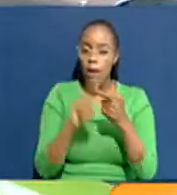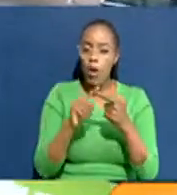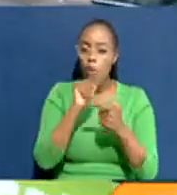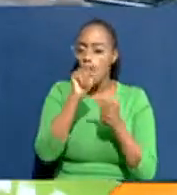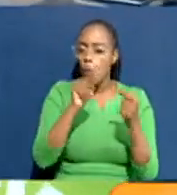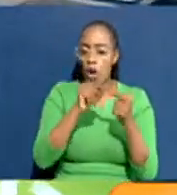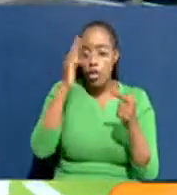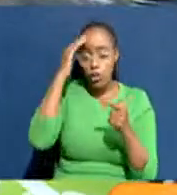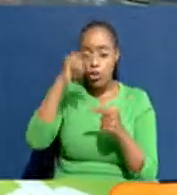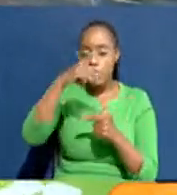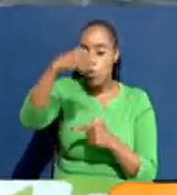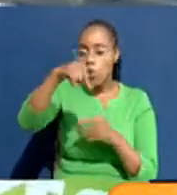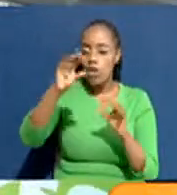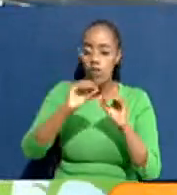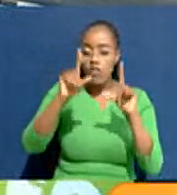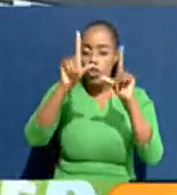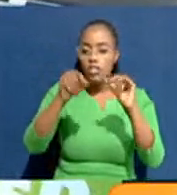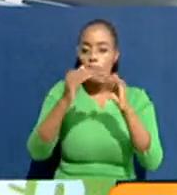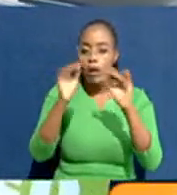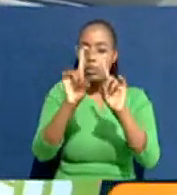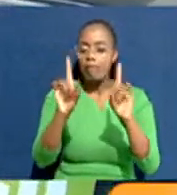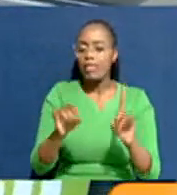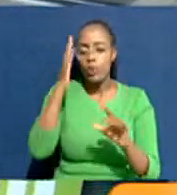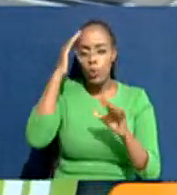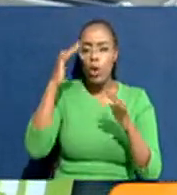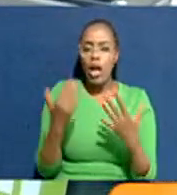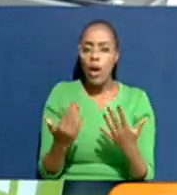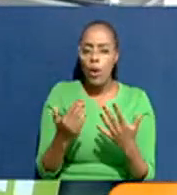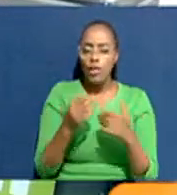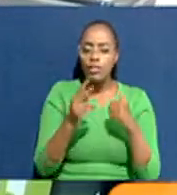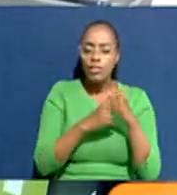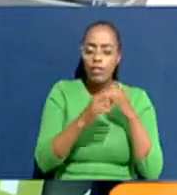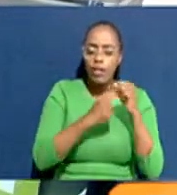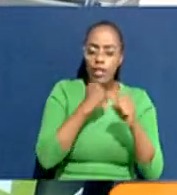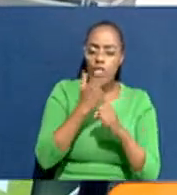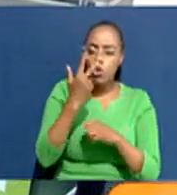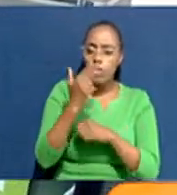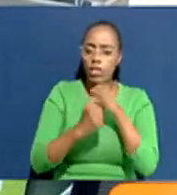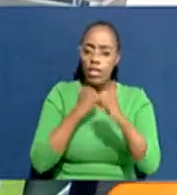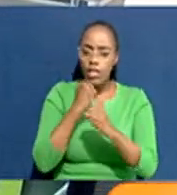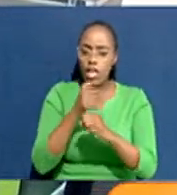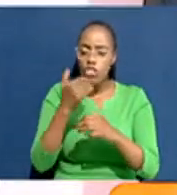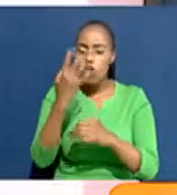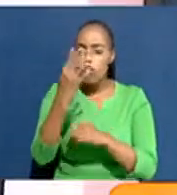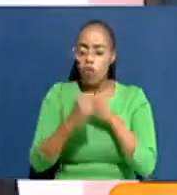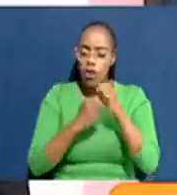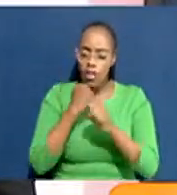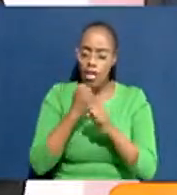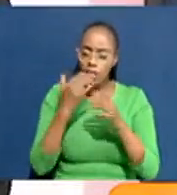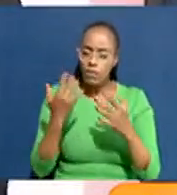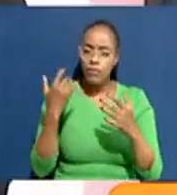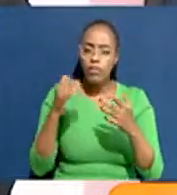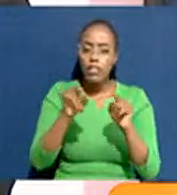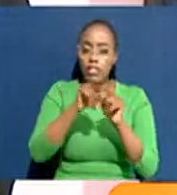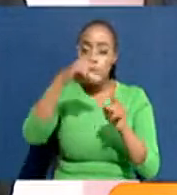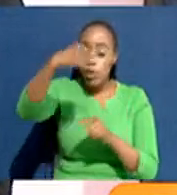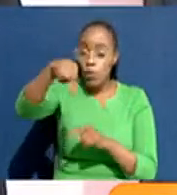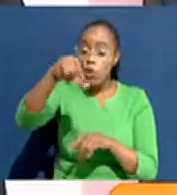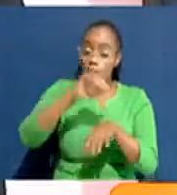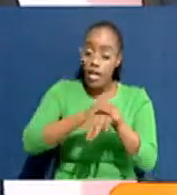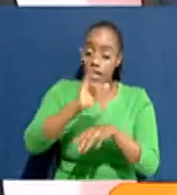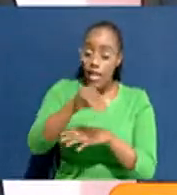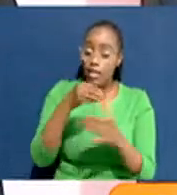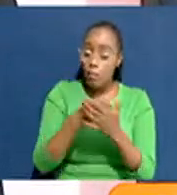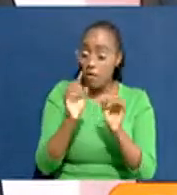point do you know you are not qualified for affordable housing? Yeah. Is it after seven years? Is it after three years? Is it after four years? Two. And if you're qualified, will you get it?